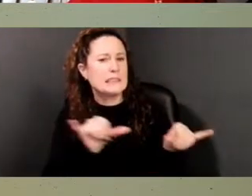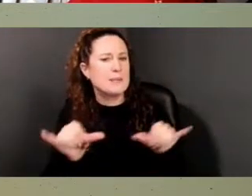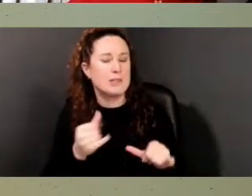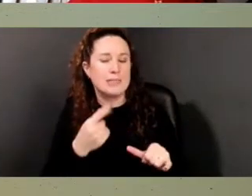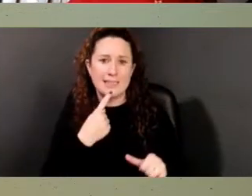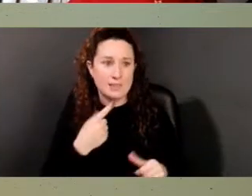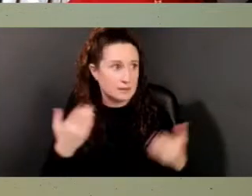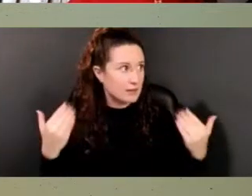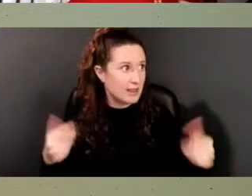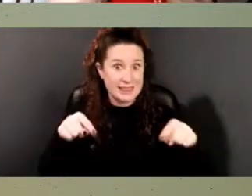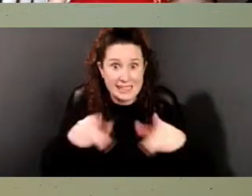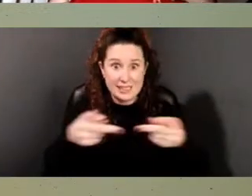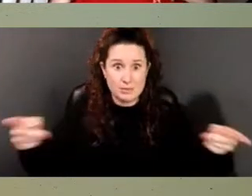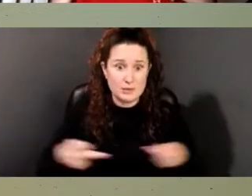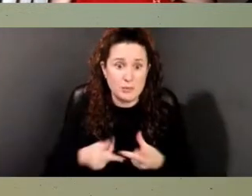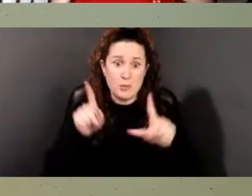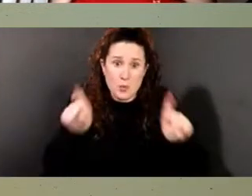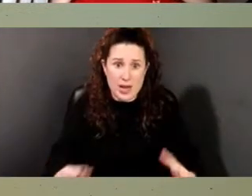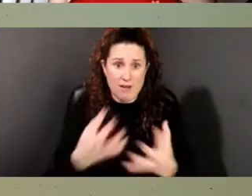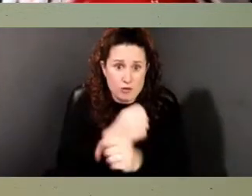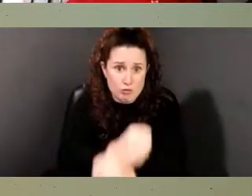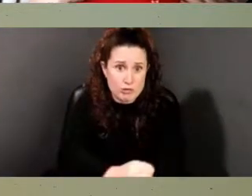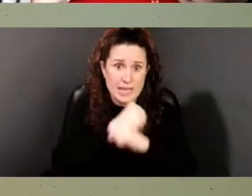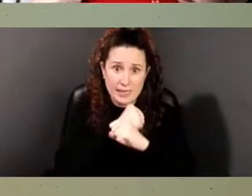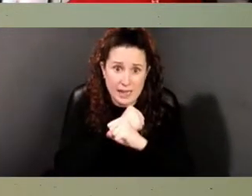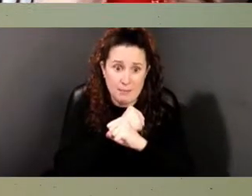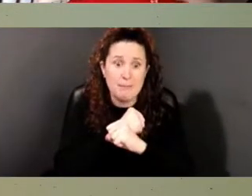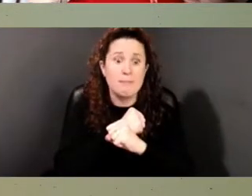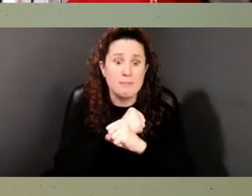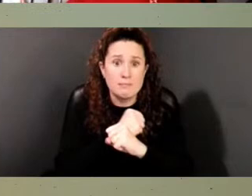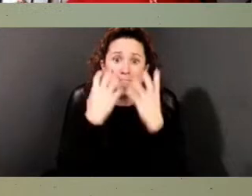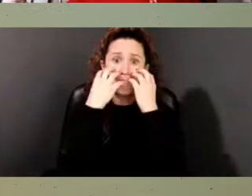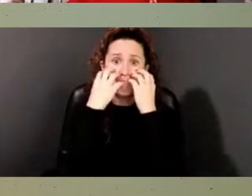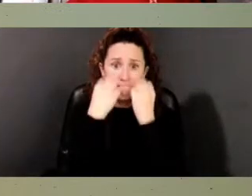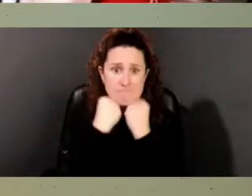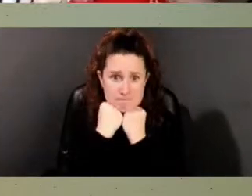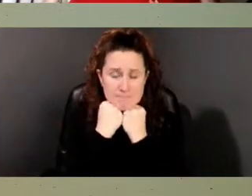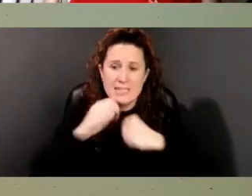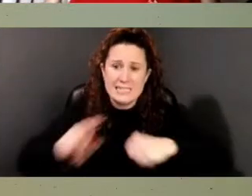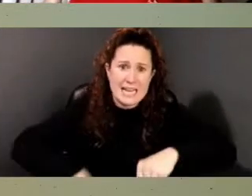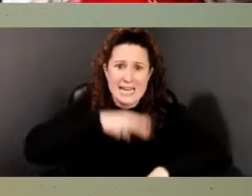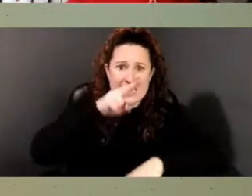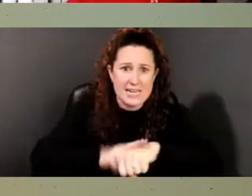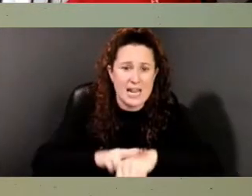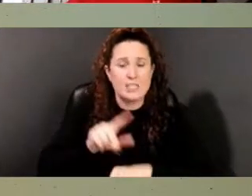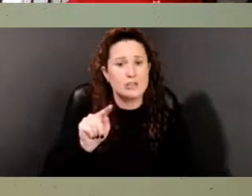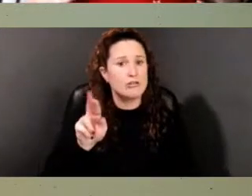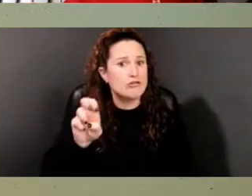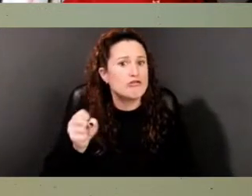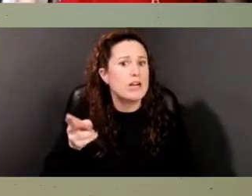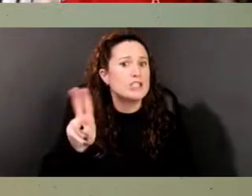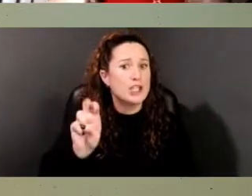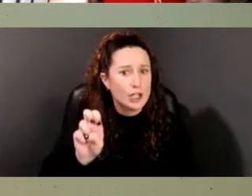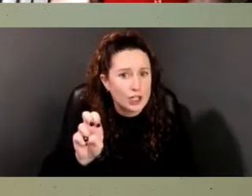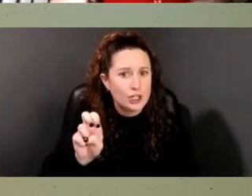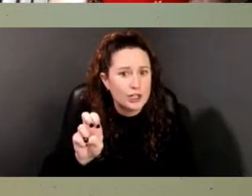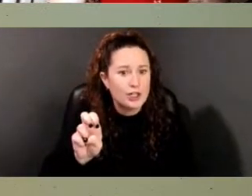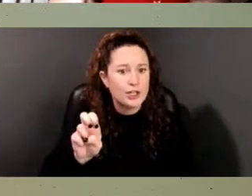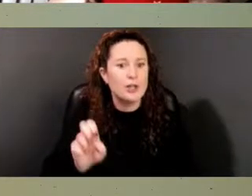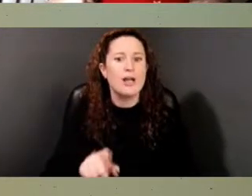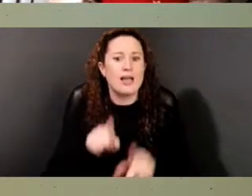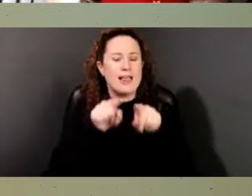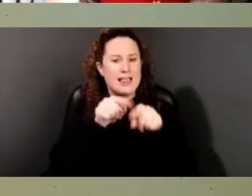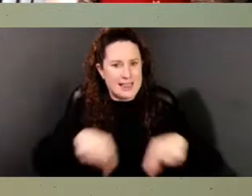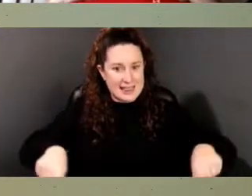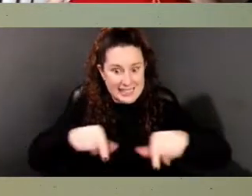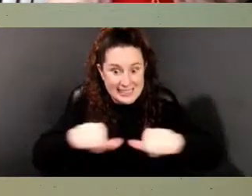protect these spaces. They are absolutely national treasure. They're absolutely spaces that reflect who we are